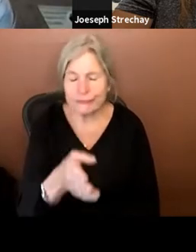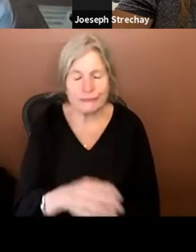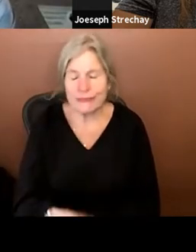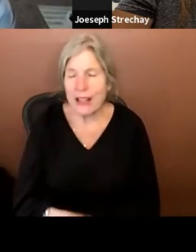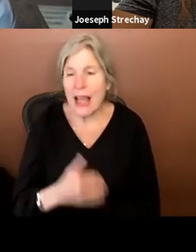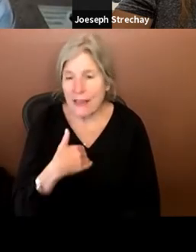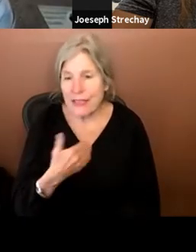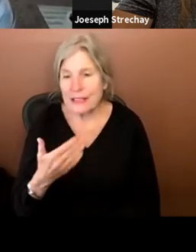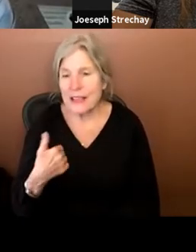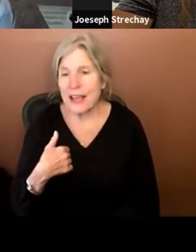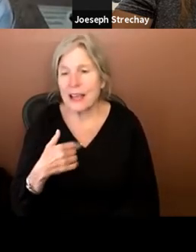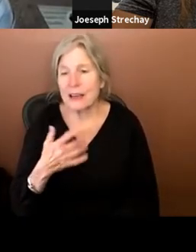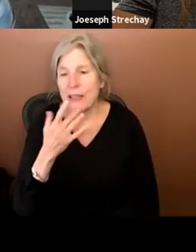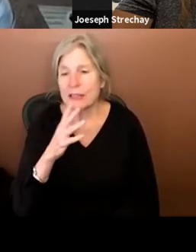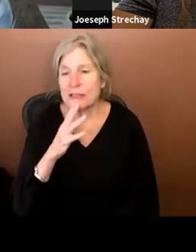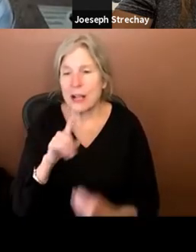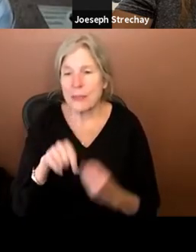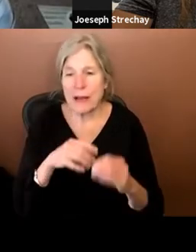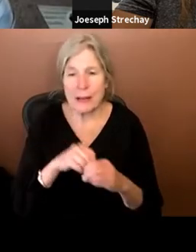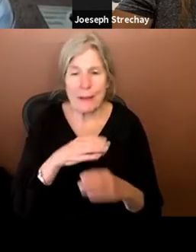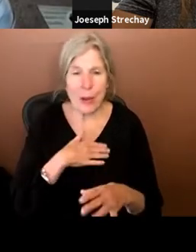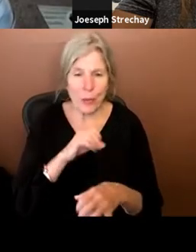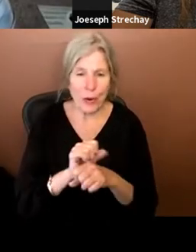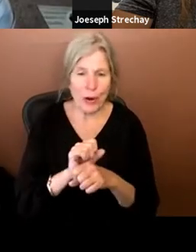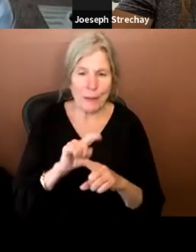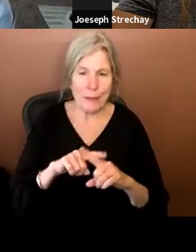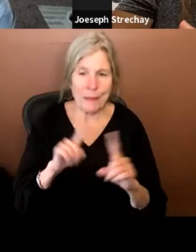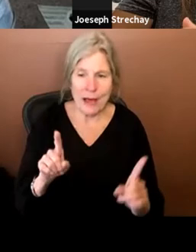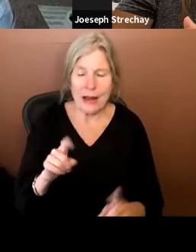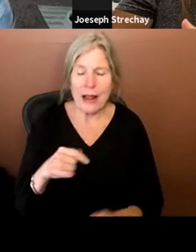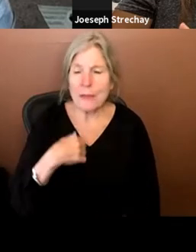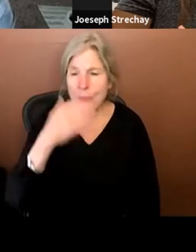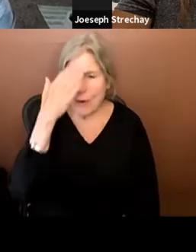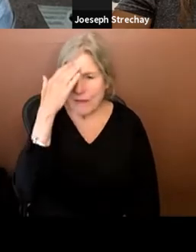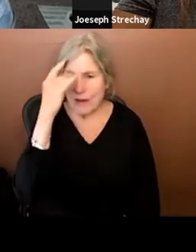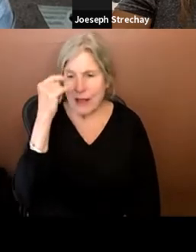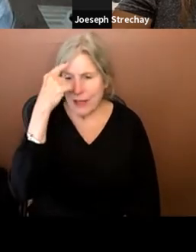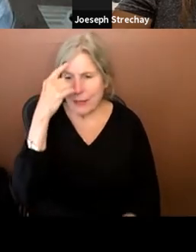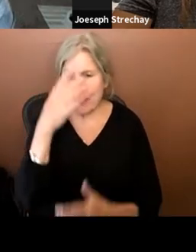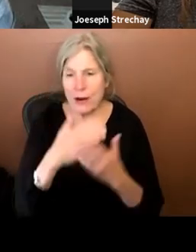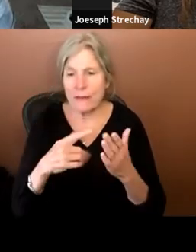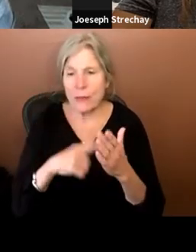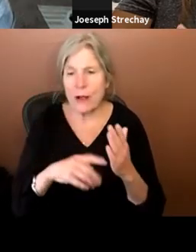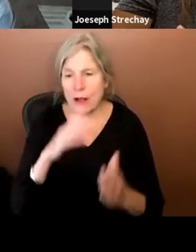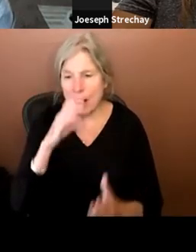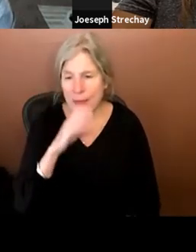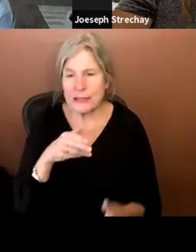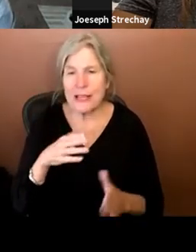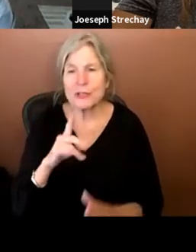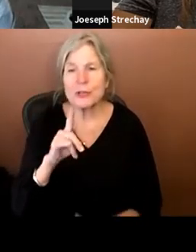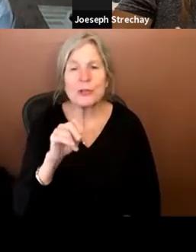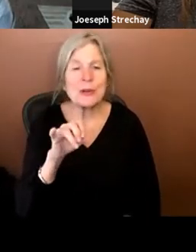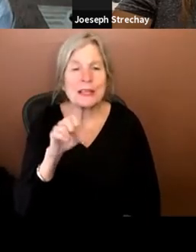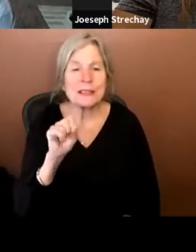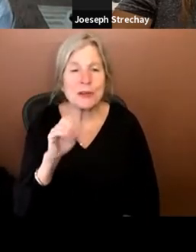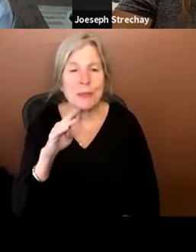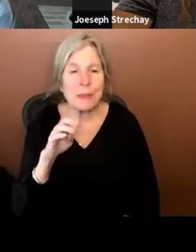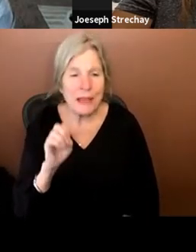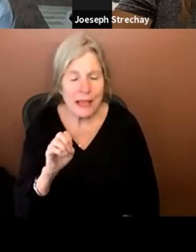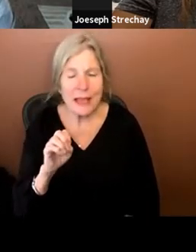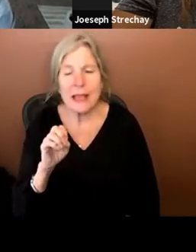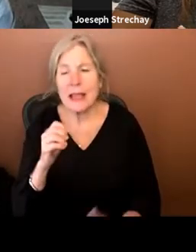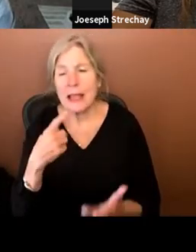things that I'd rather talk about in my work, I think, but, but I'm aware of it. And I think part of what comics lets you do is be in